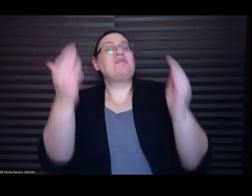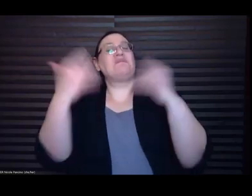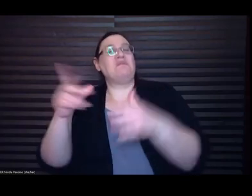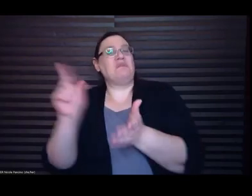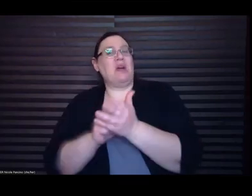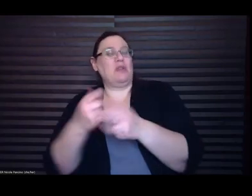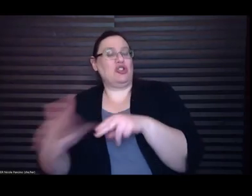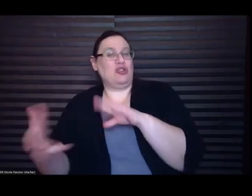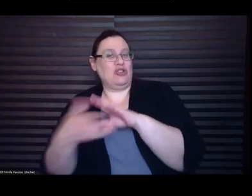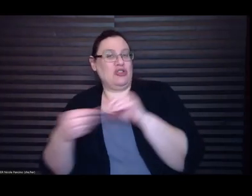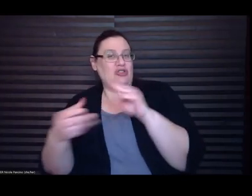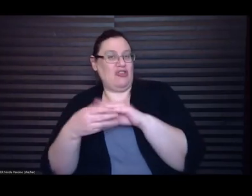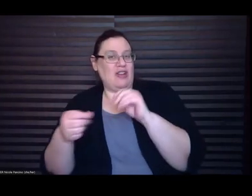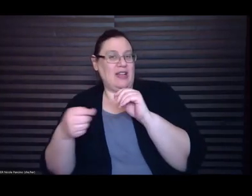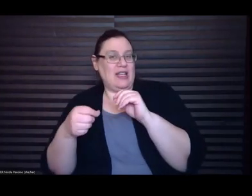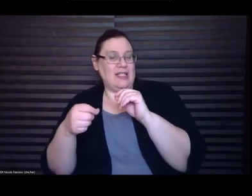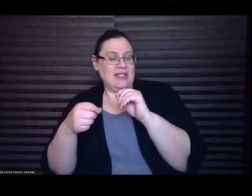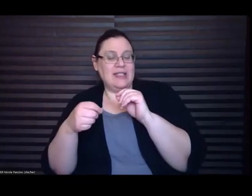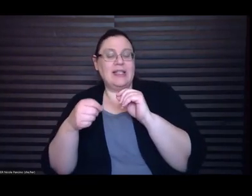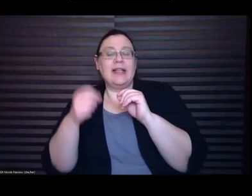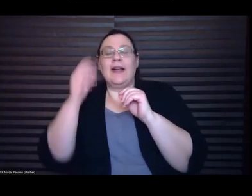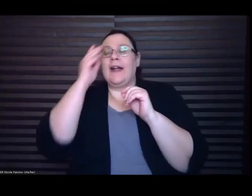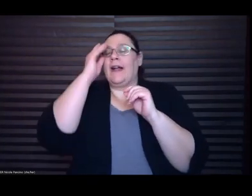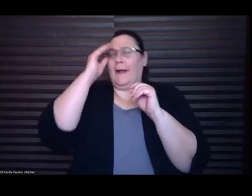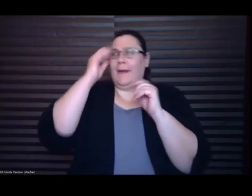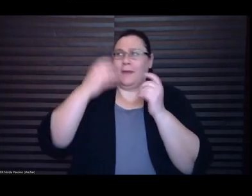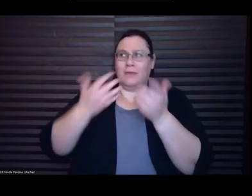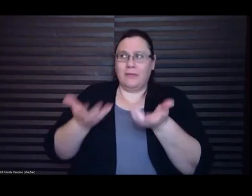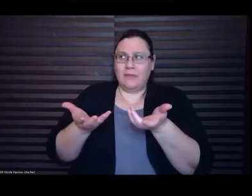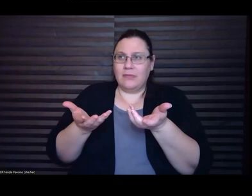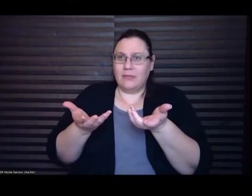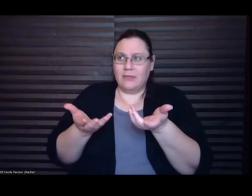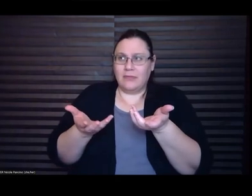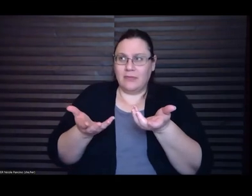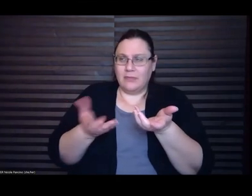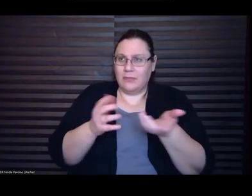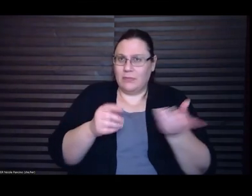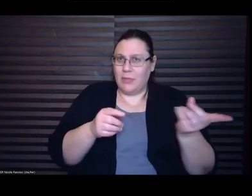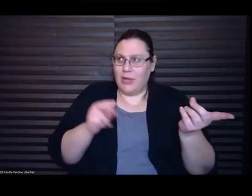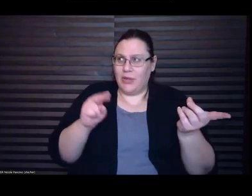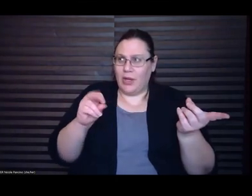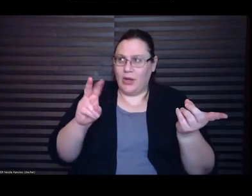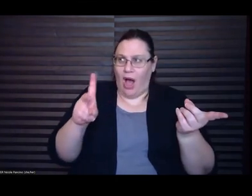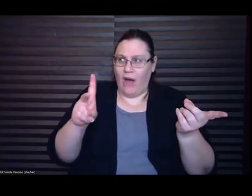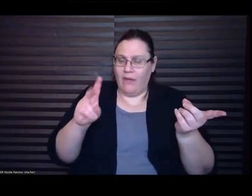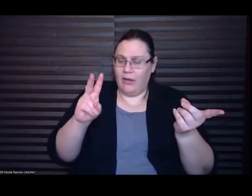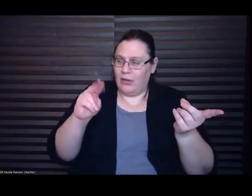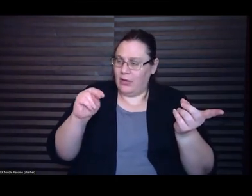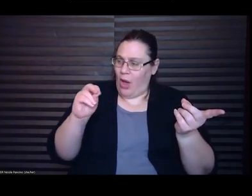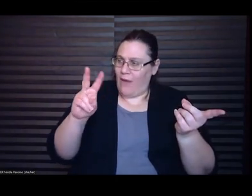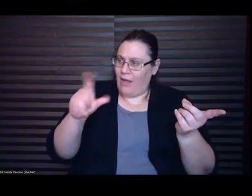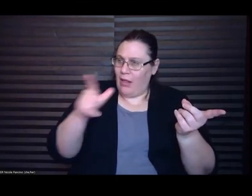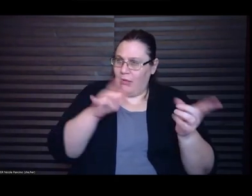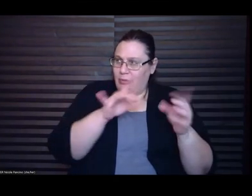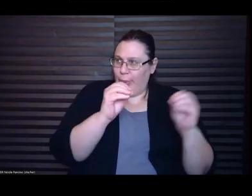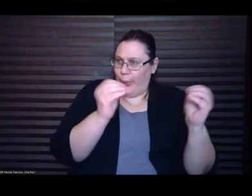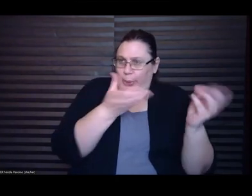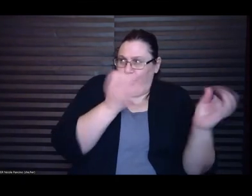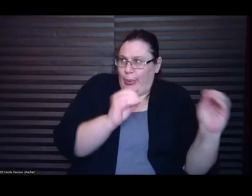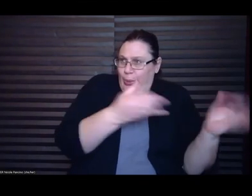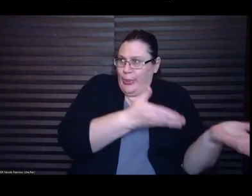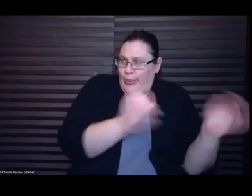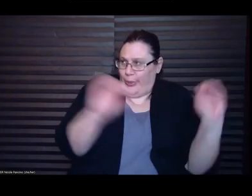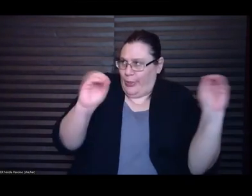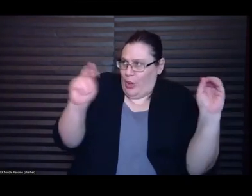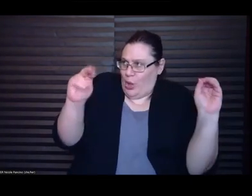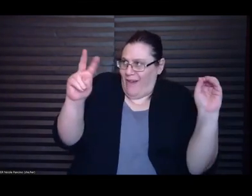it doesn't exist there actually is no novel and I was so